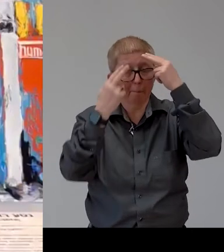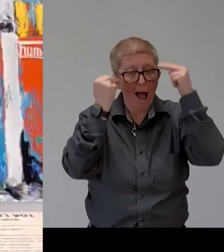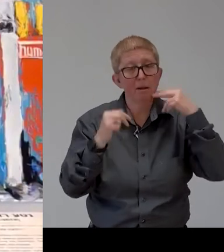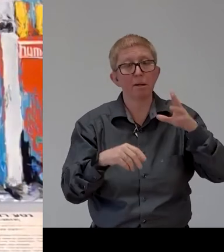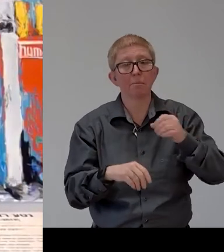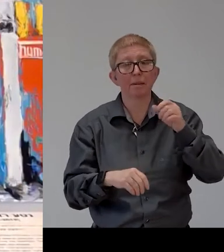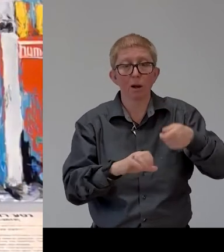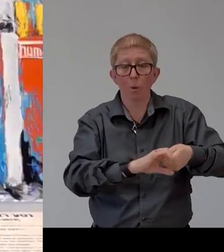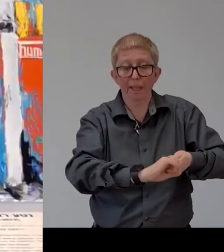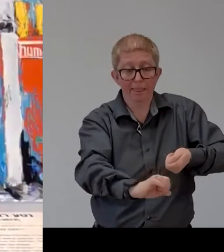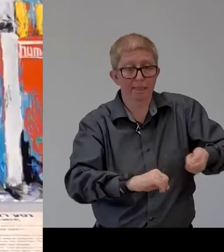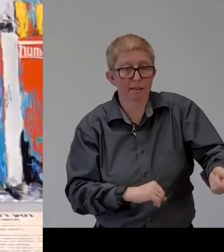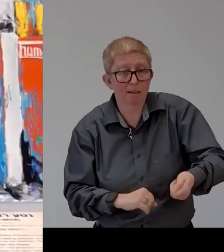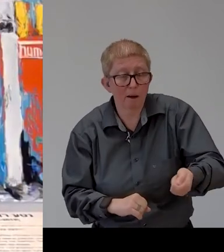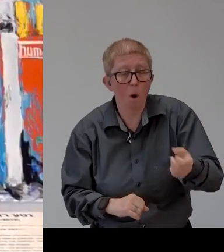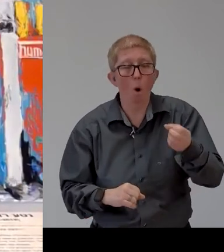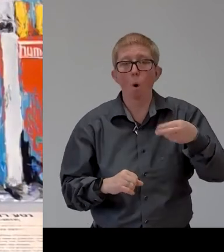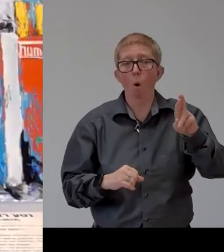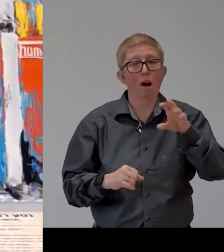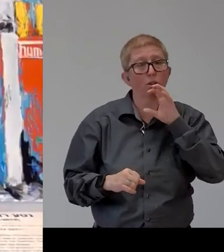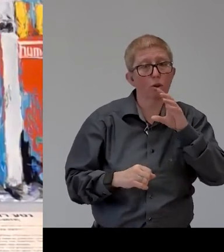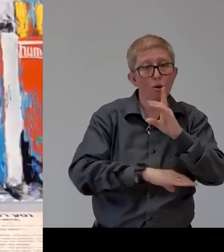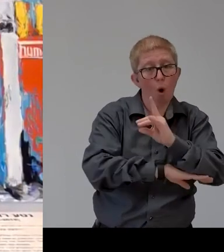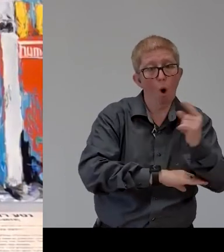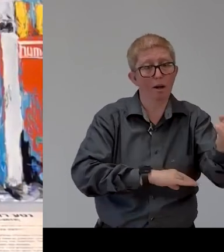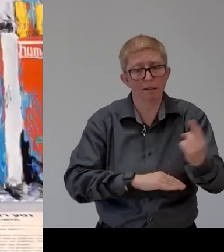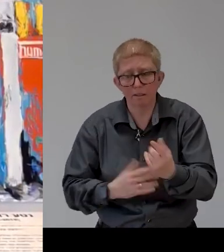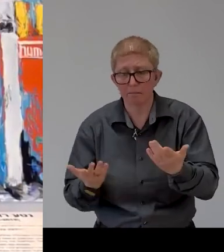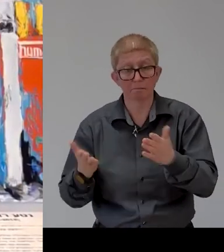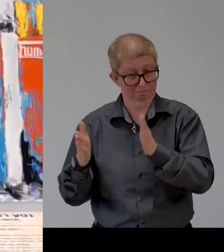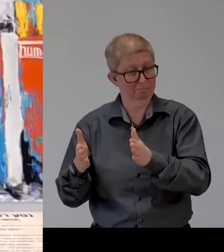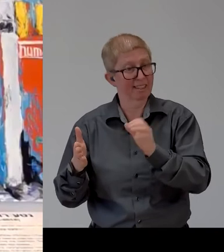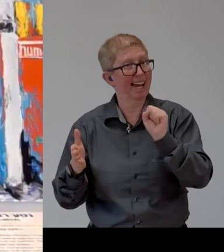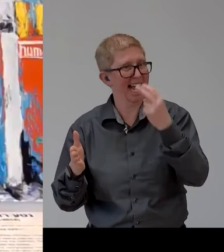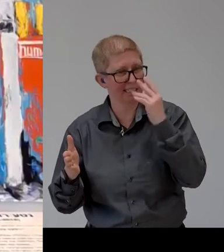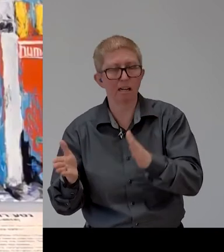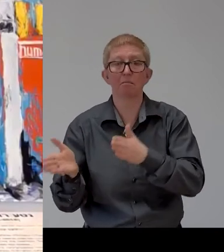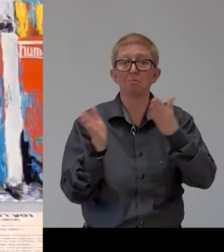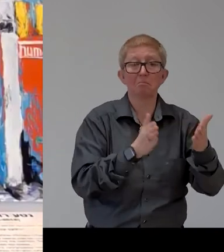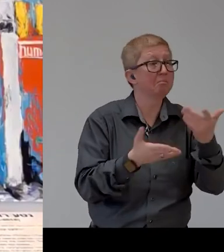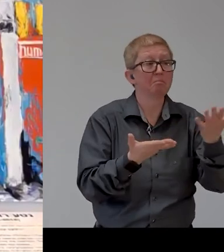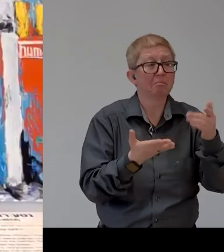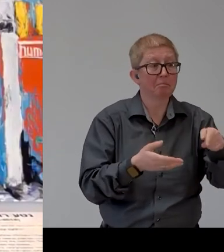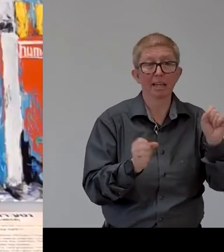maybe cognitive disability hearing disability what would you think would be better or more challenging